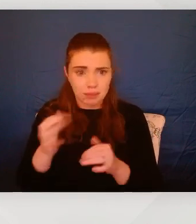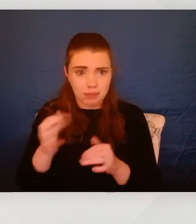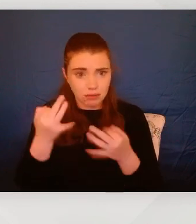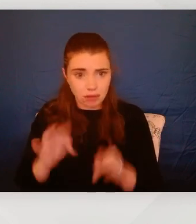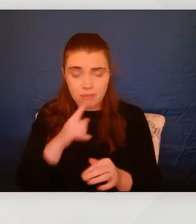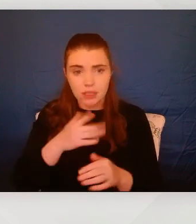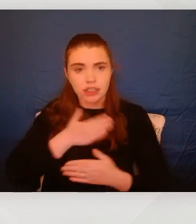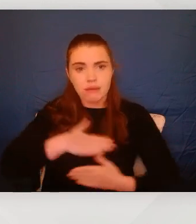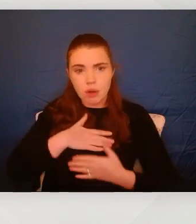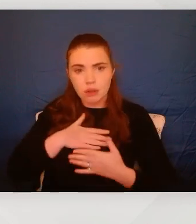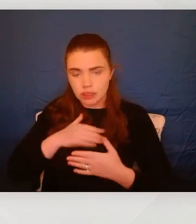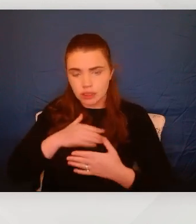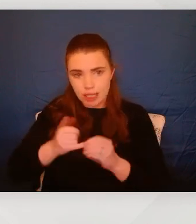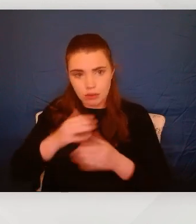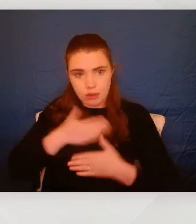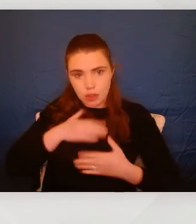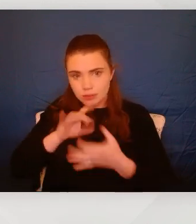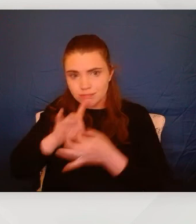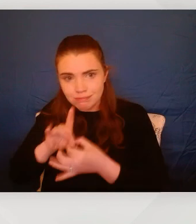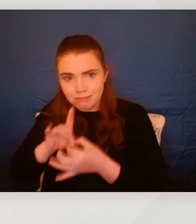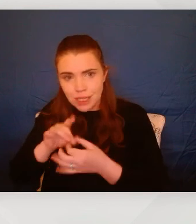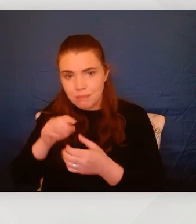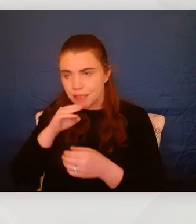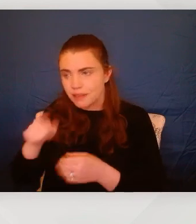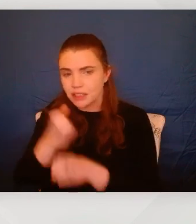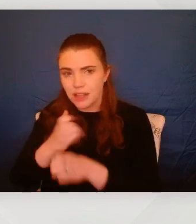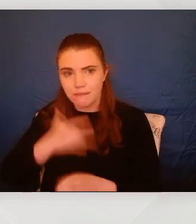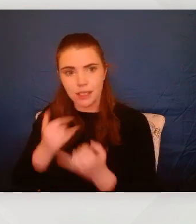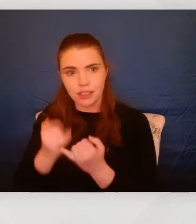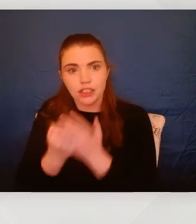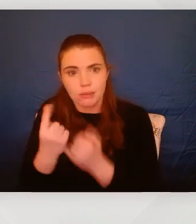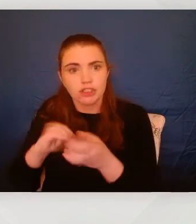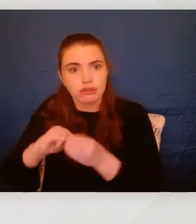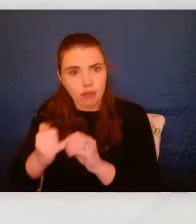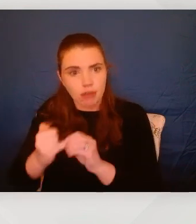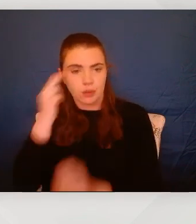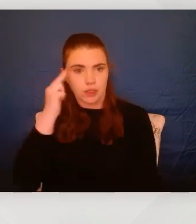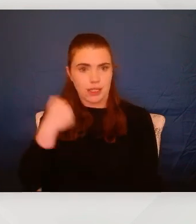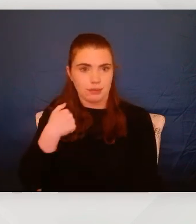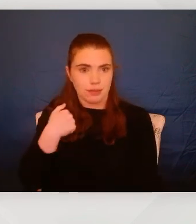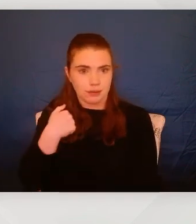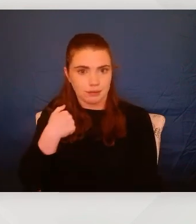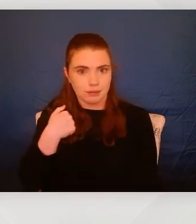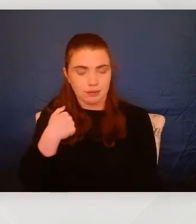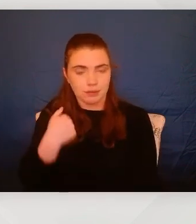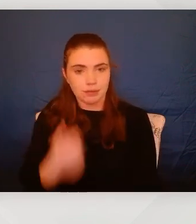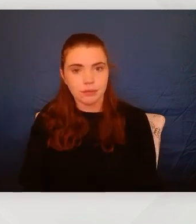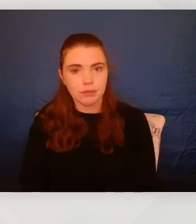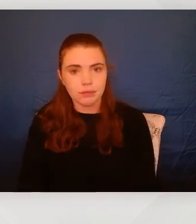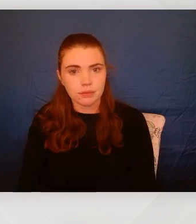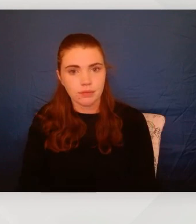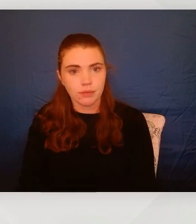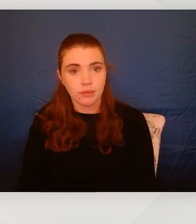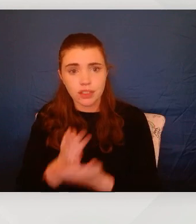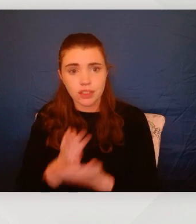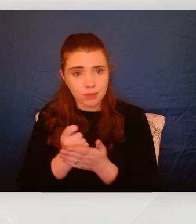can feel like, OK, at least someone's trying to understand me. What I would also say is that you could try and then you need to leave it with